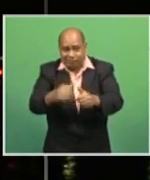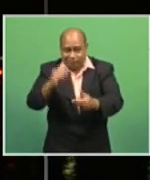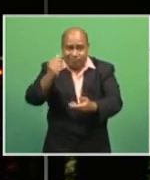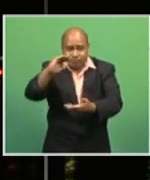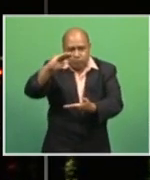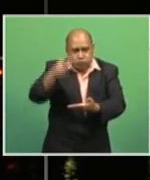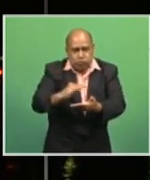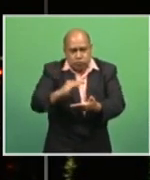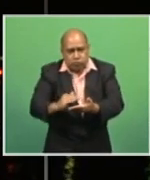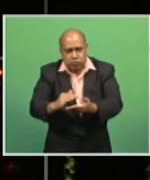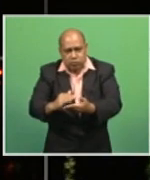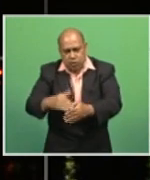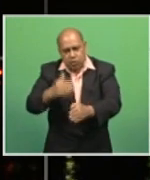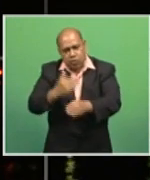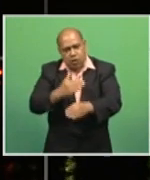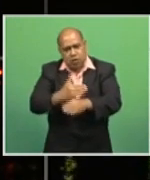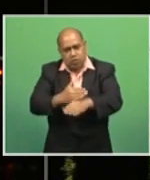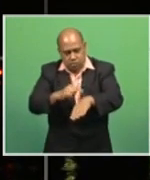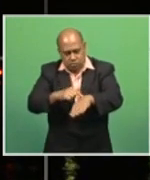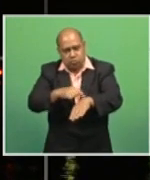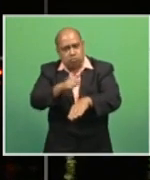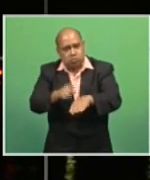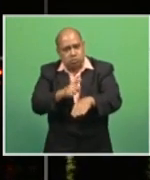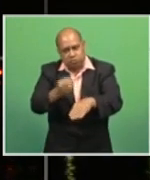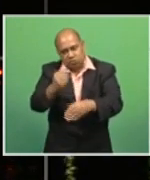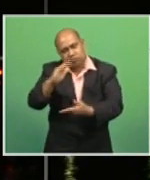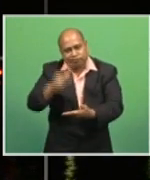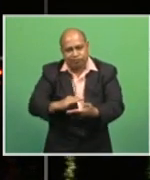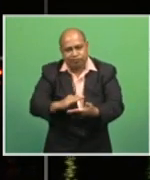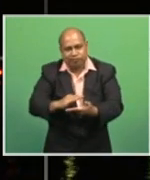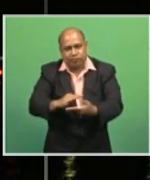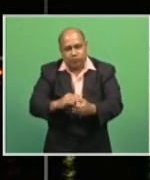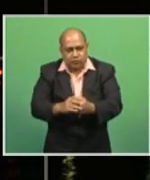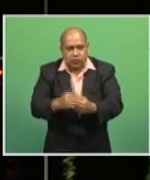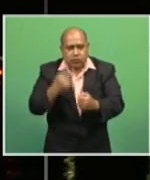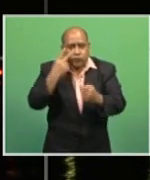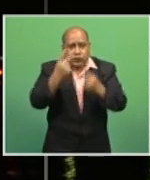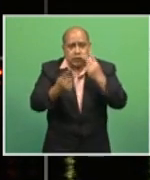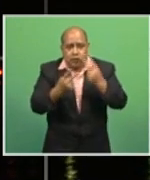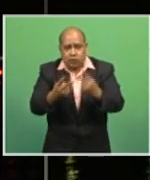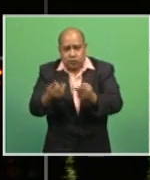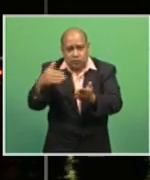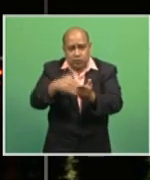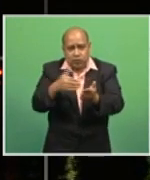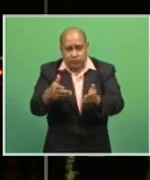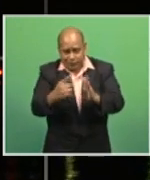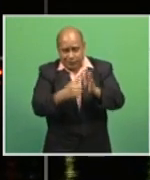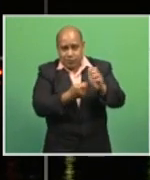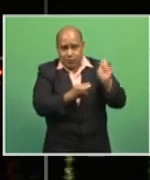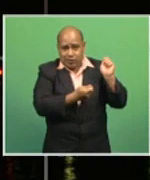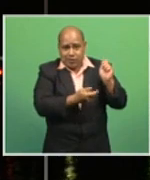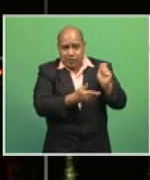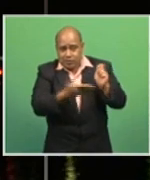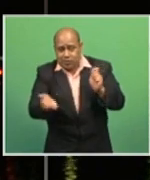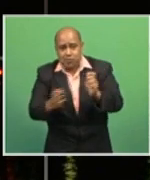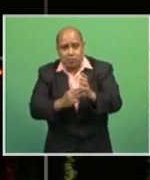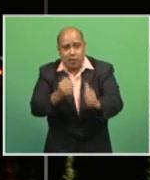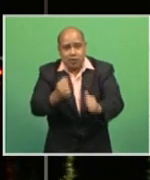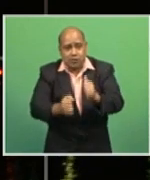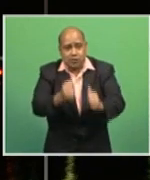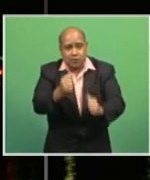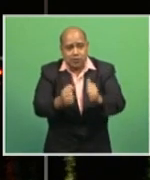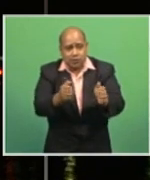shifts. Praneetra Prakash reports visitor arrivals between January and March 2019 reached 60